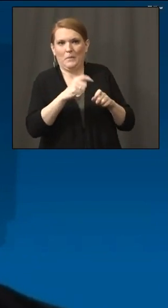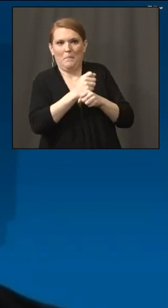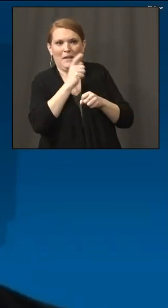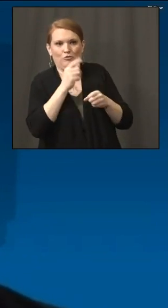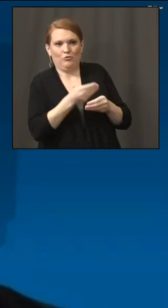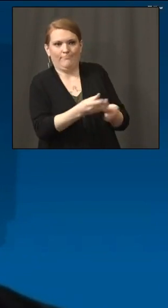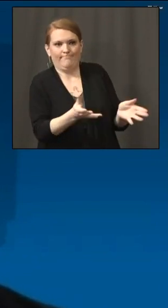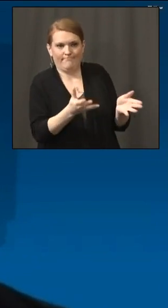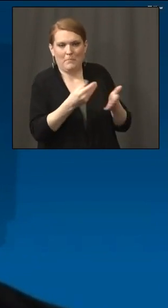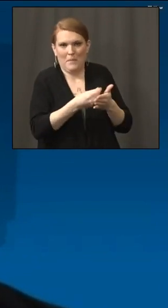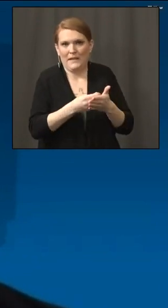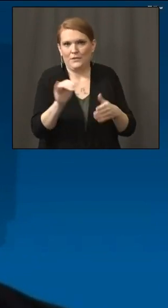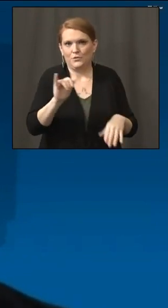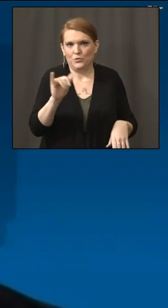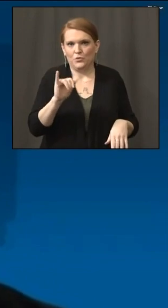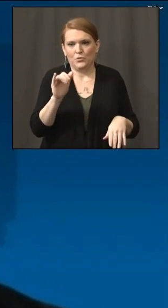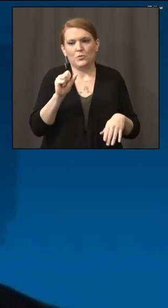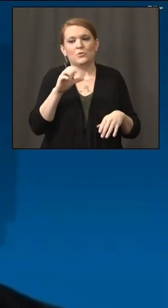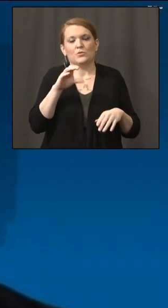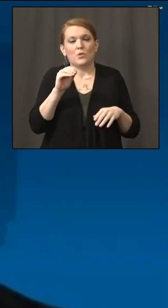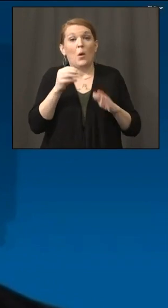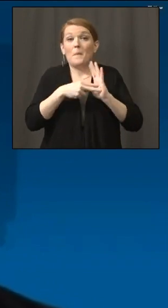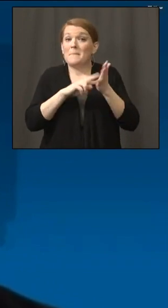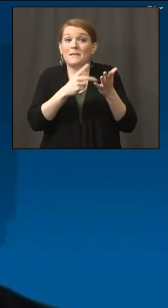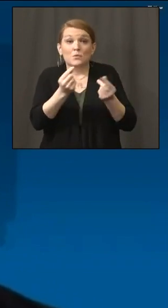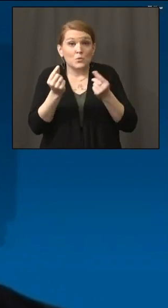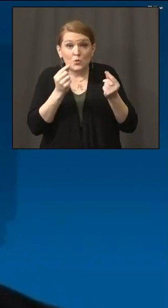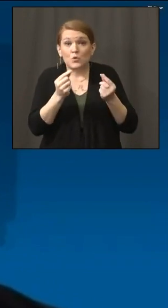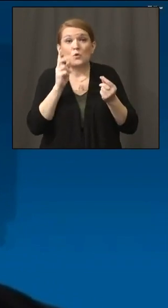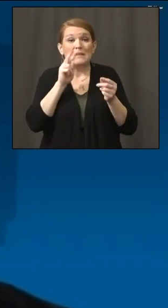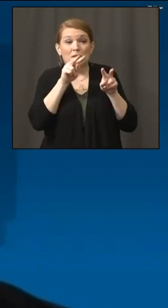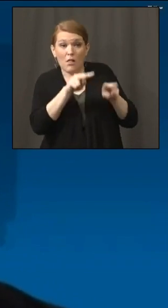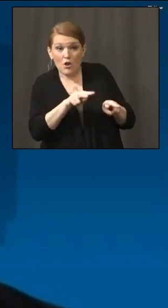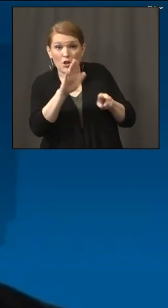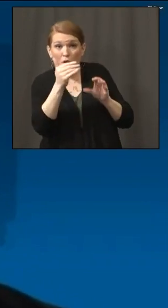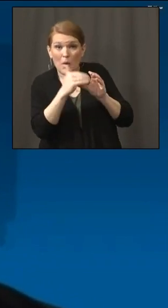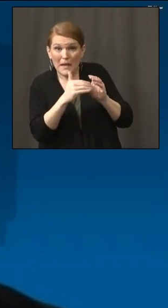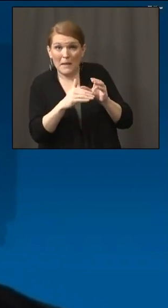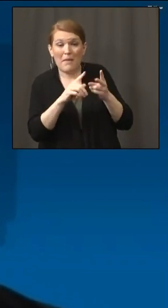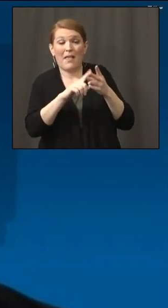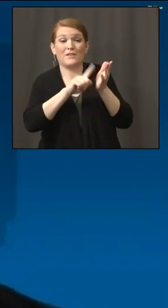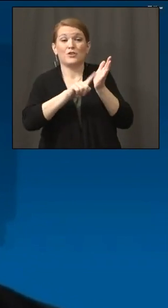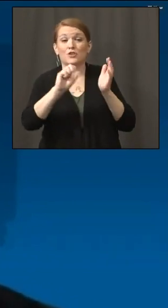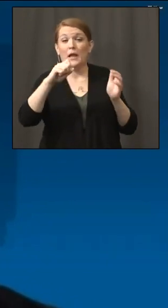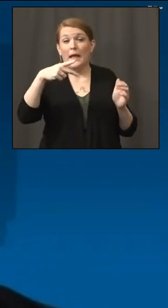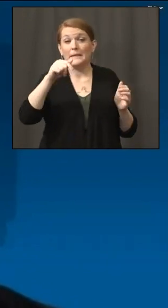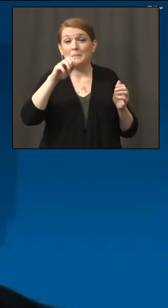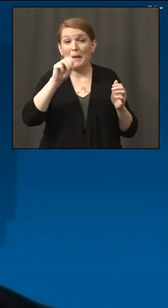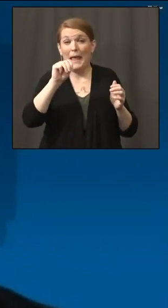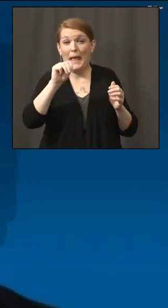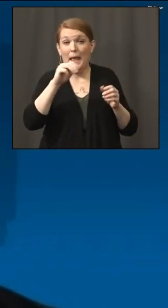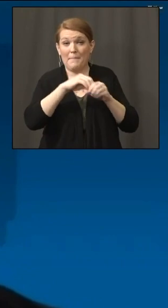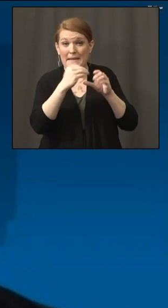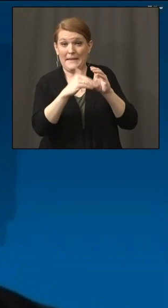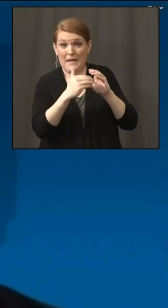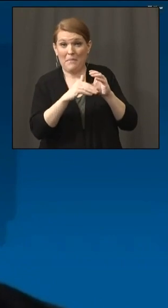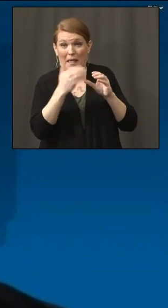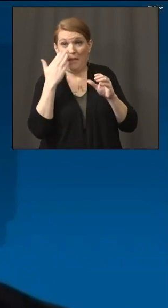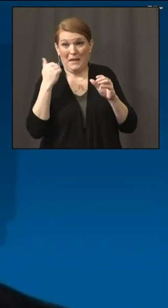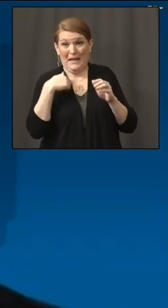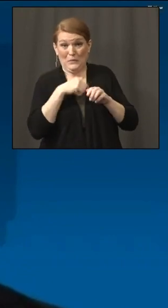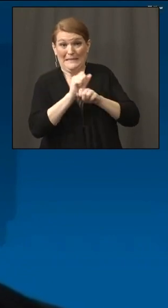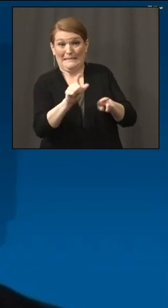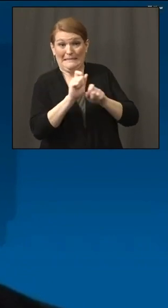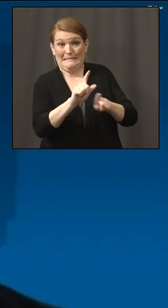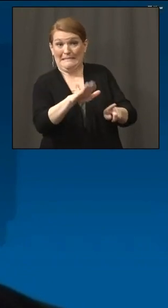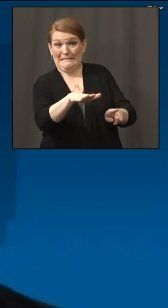encourage everyone to look out for their emails, check their spam, because we continue to communicate with businesses. And